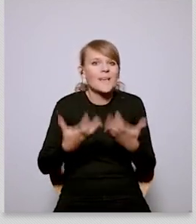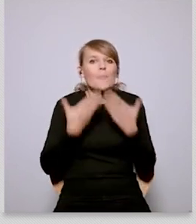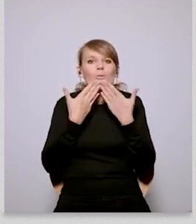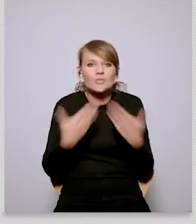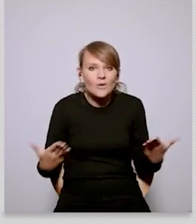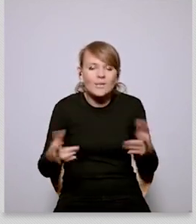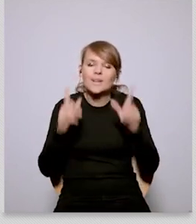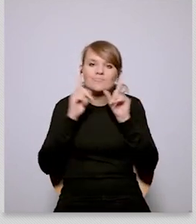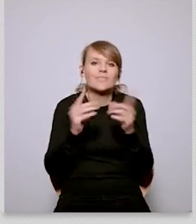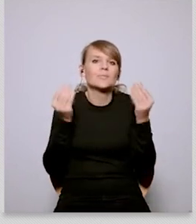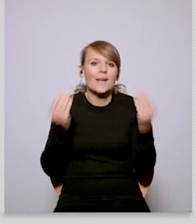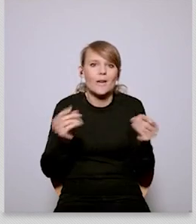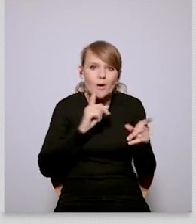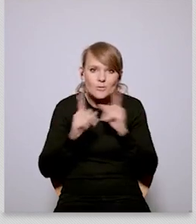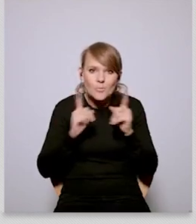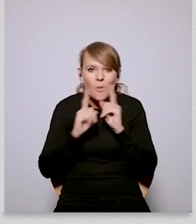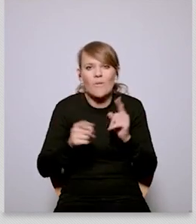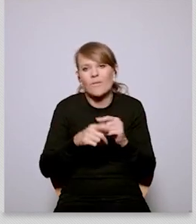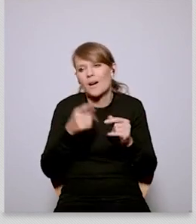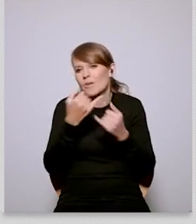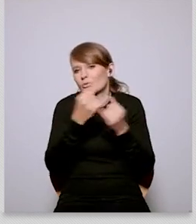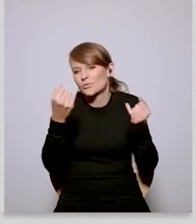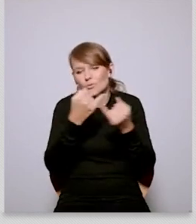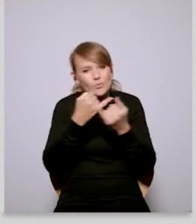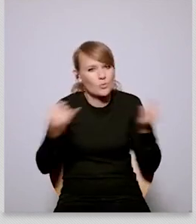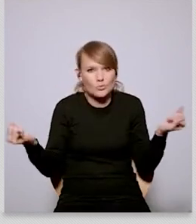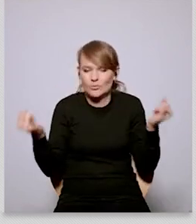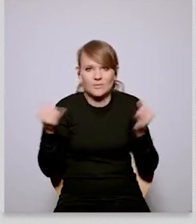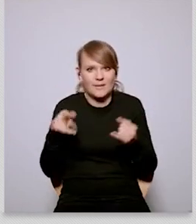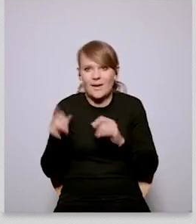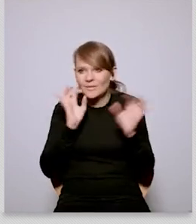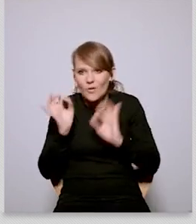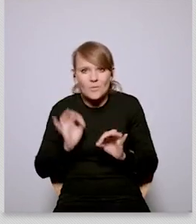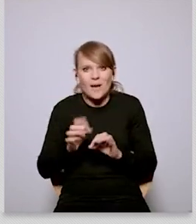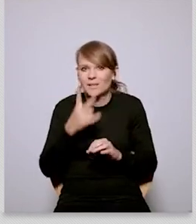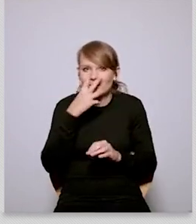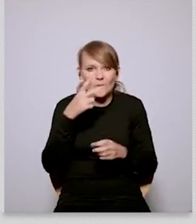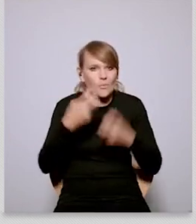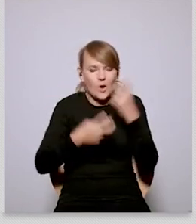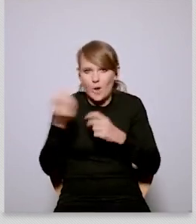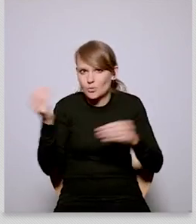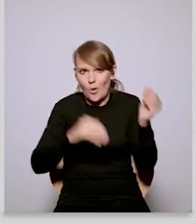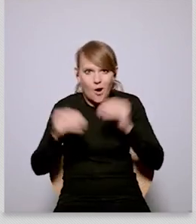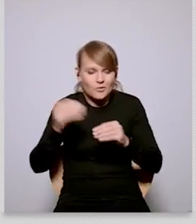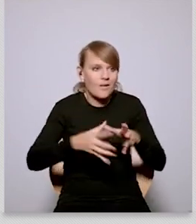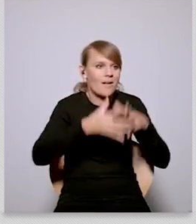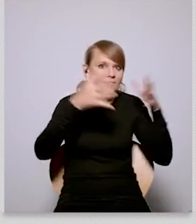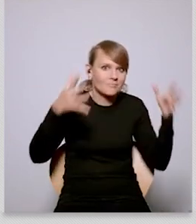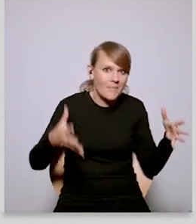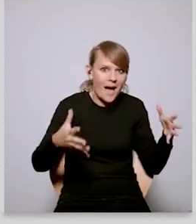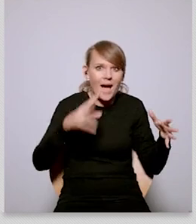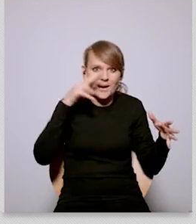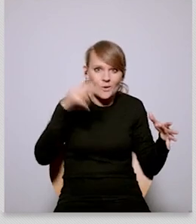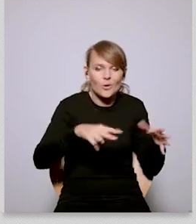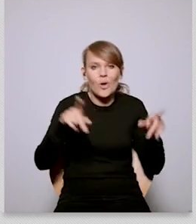thank you a lot for this great conversation with cara the wide range of topics and that shows how complex the problem is